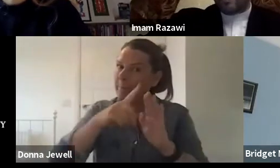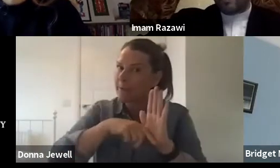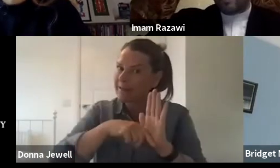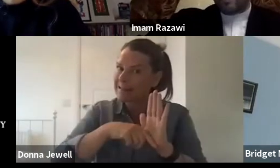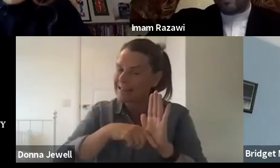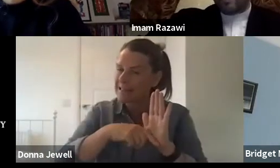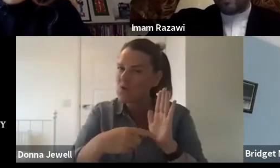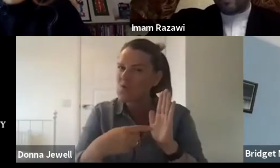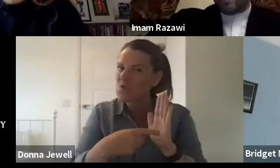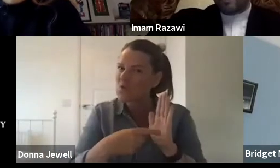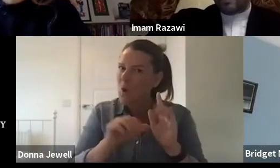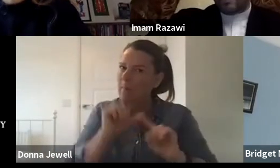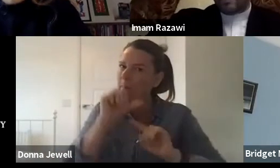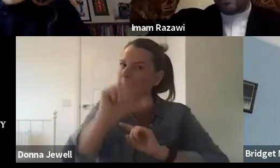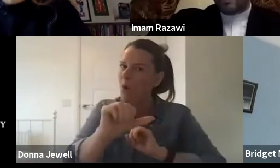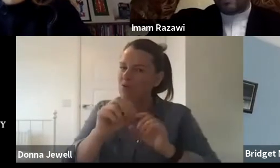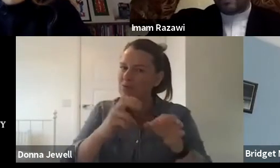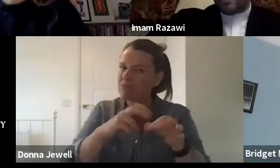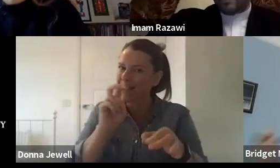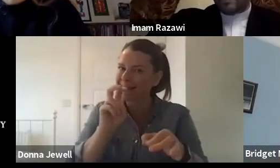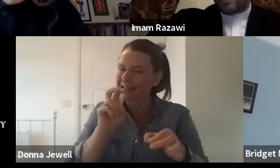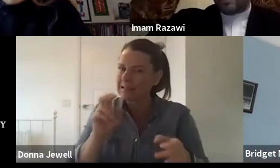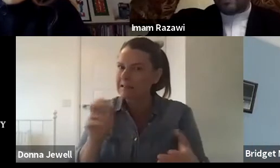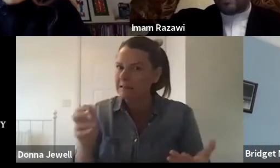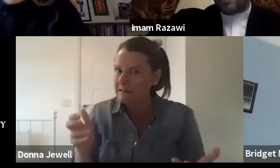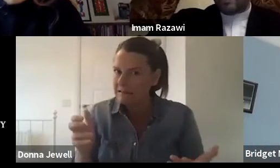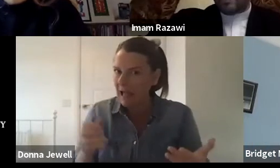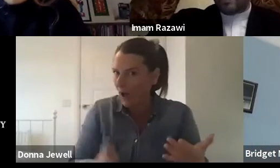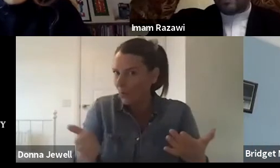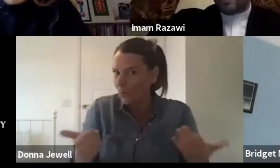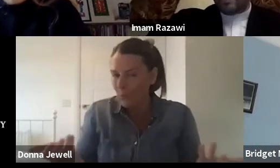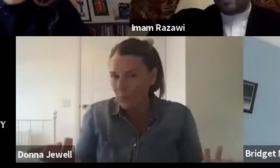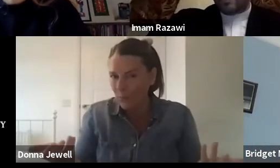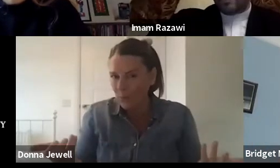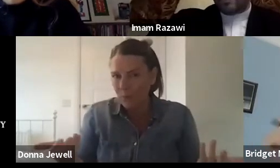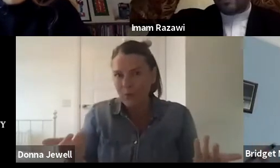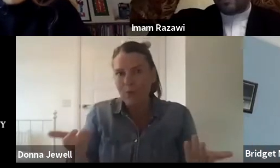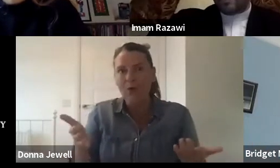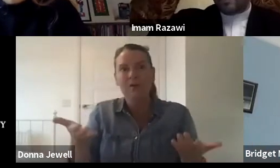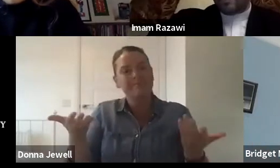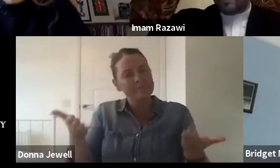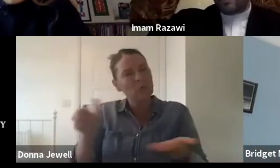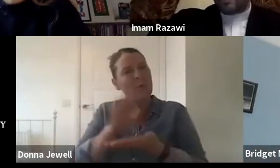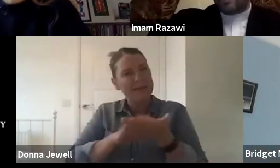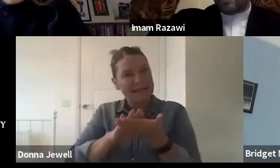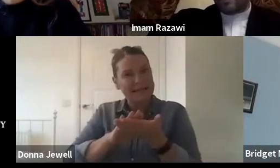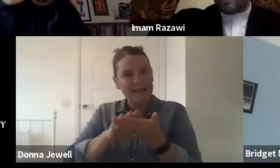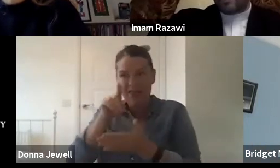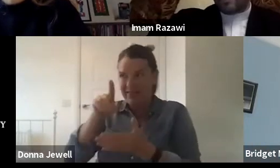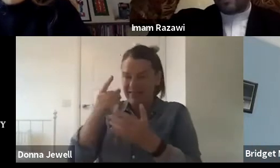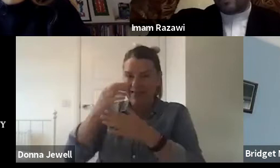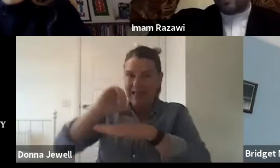beast post Brexit. So how do, how do anchor institutions spend their resources